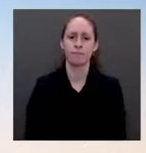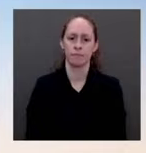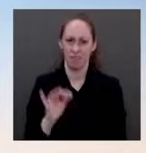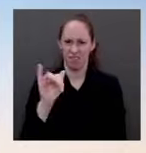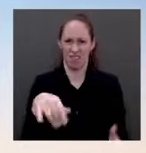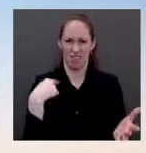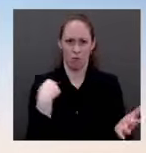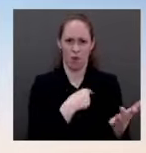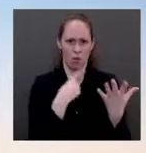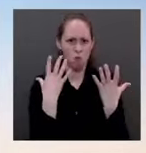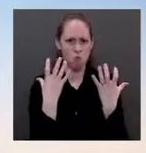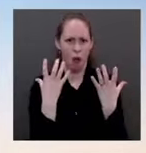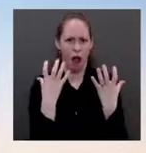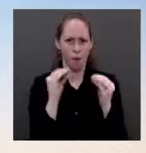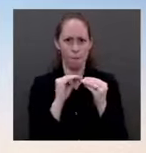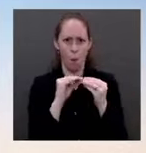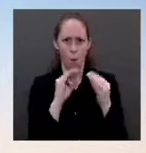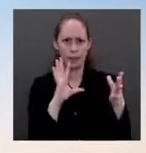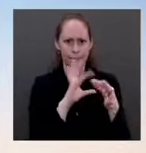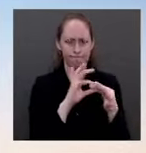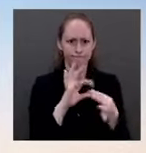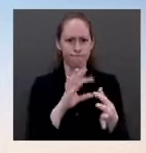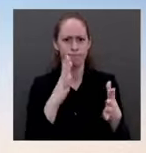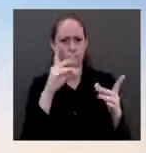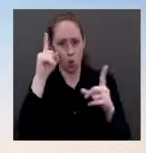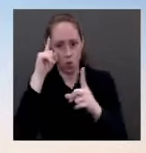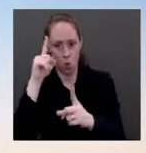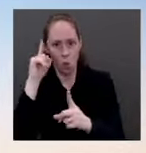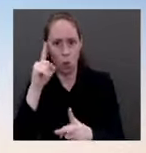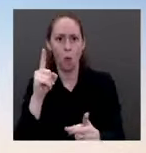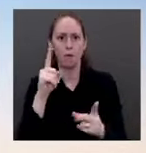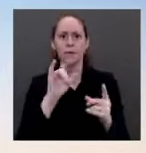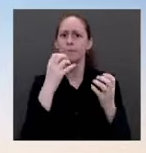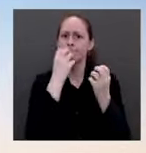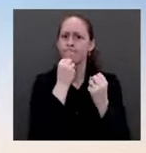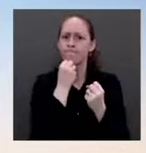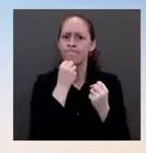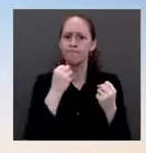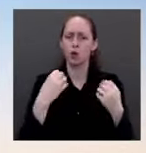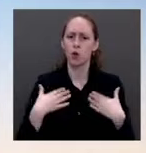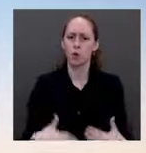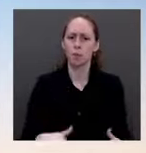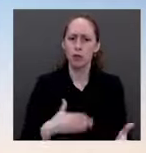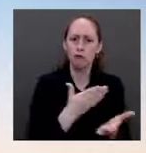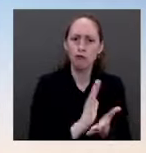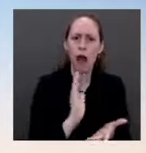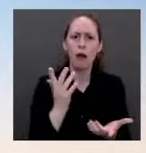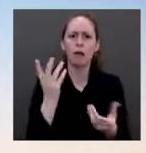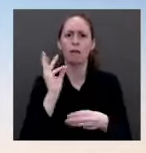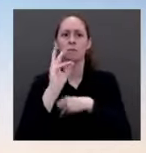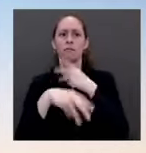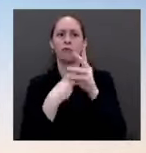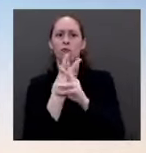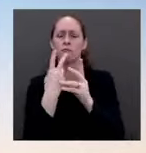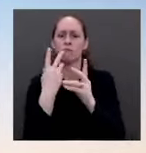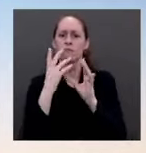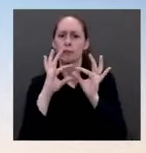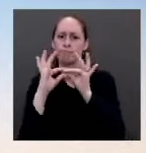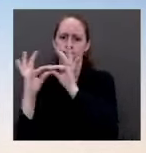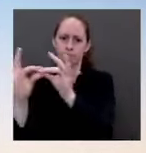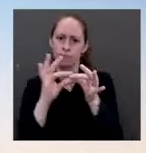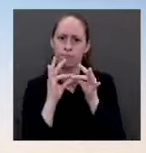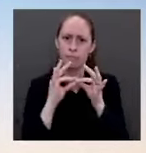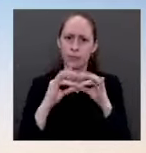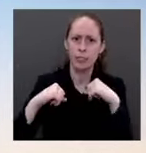global security, and for even working in conjunction to address big global problems, right? Like the